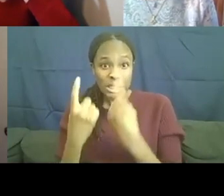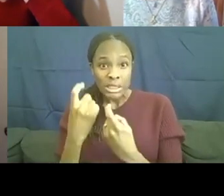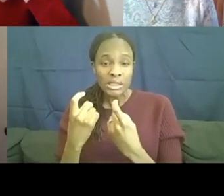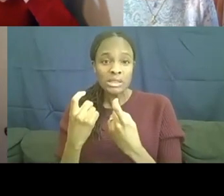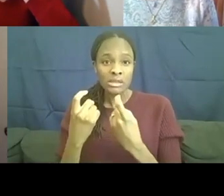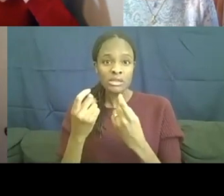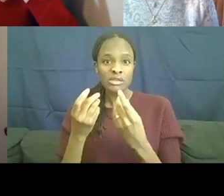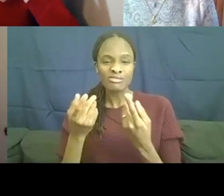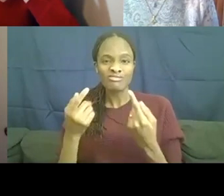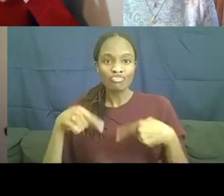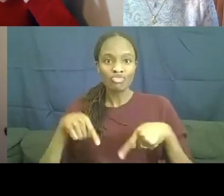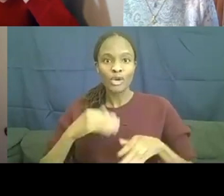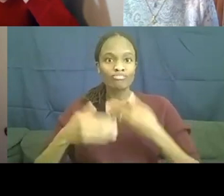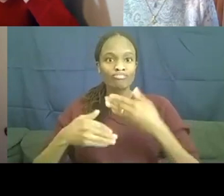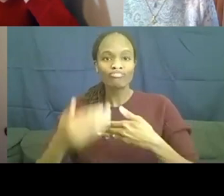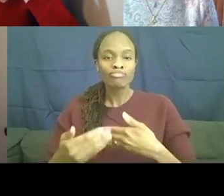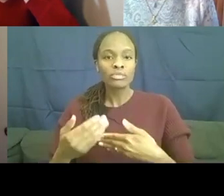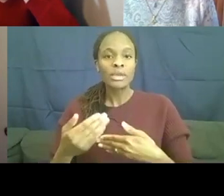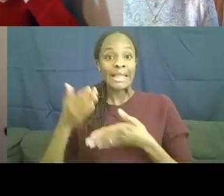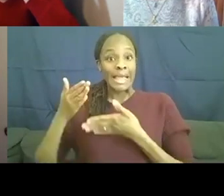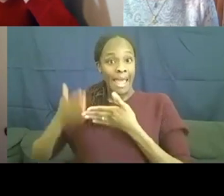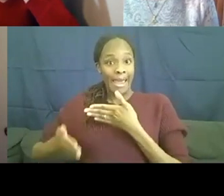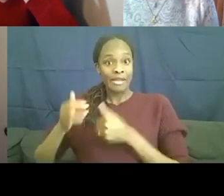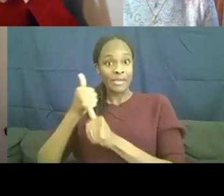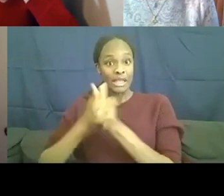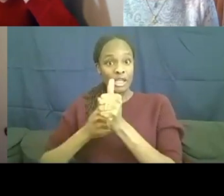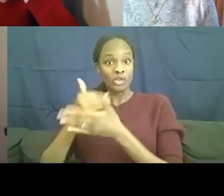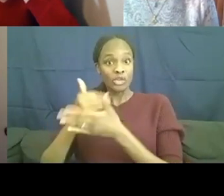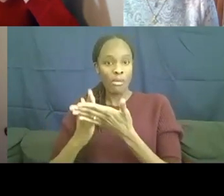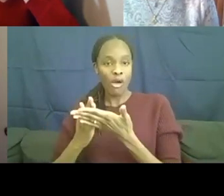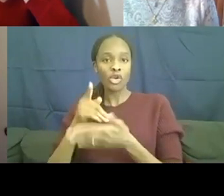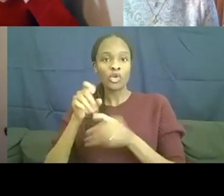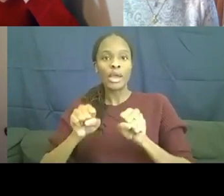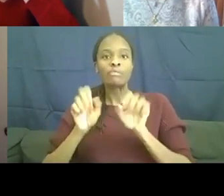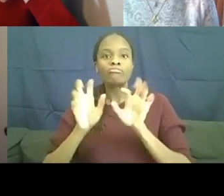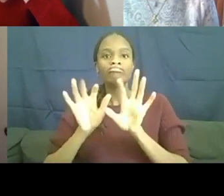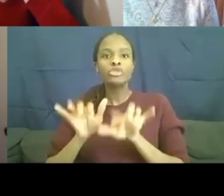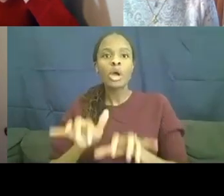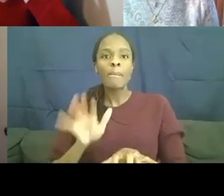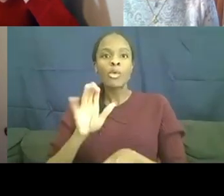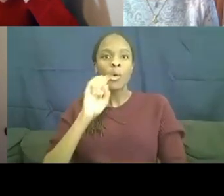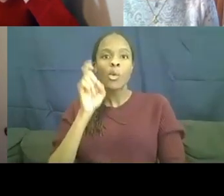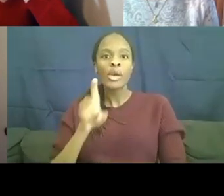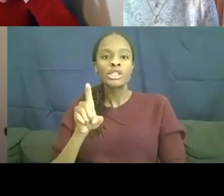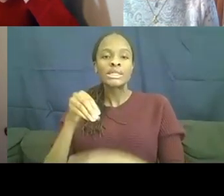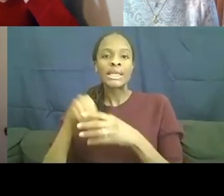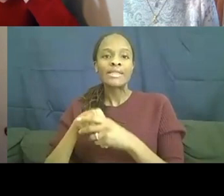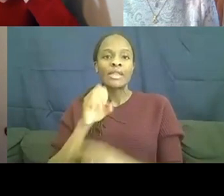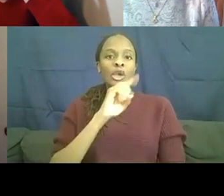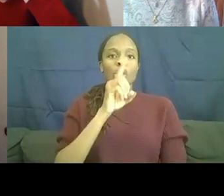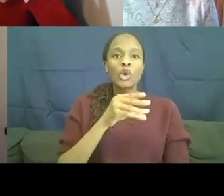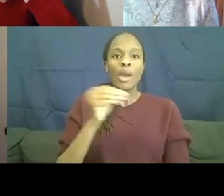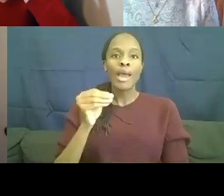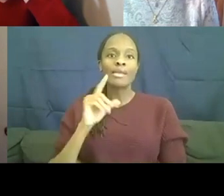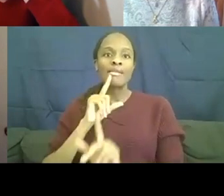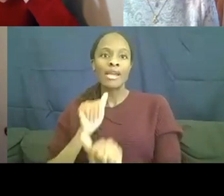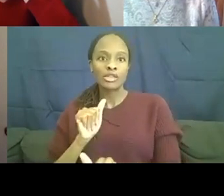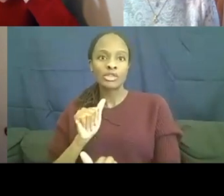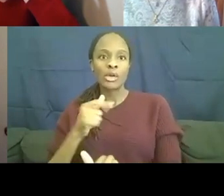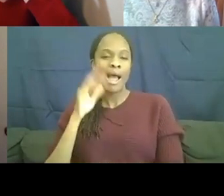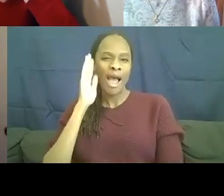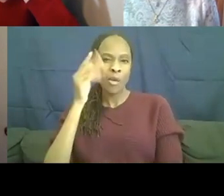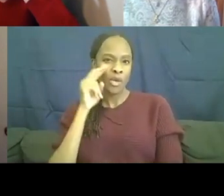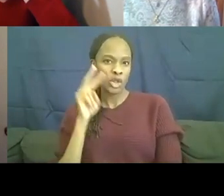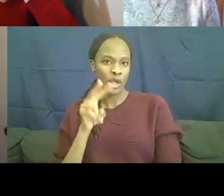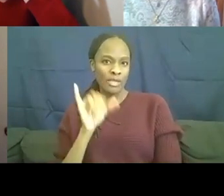we'll take them at the end of each segment, and you can type them into the Q&A, and then I'll take a look at it when we get to